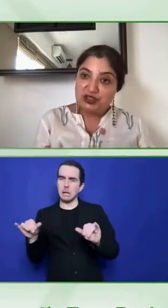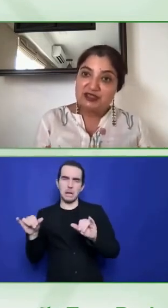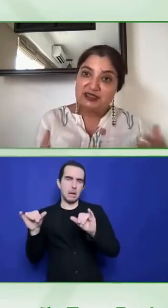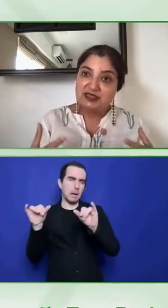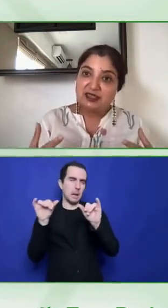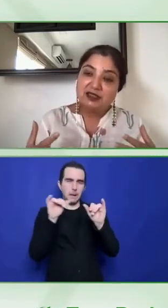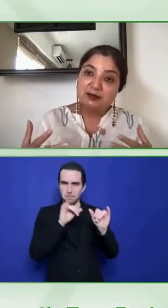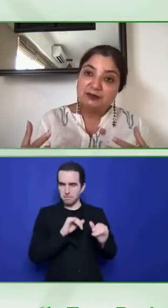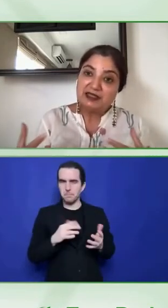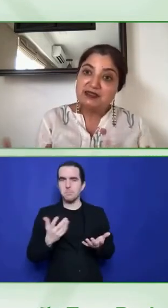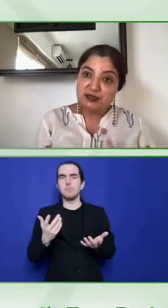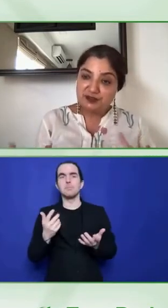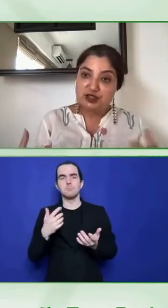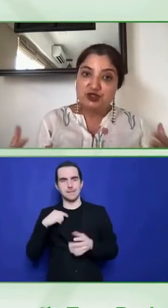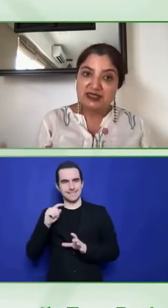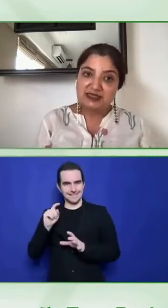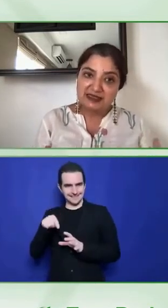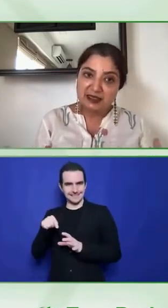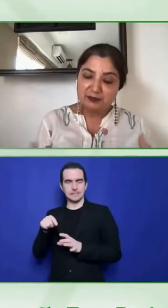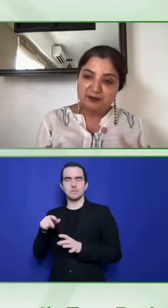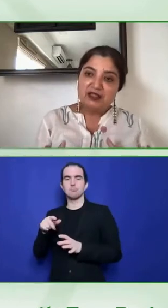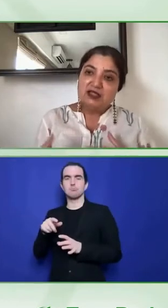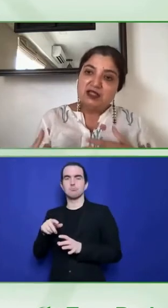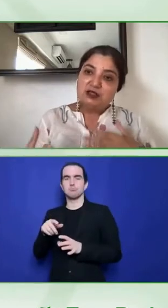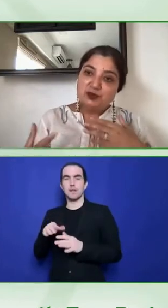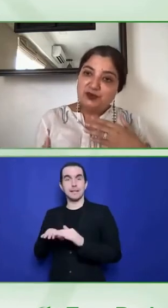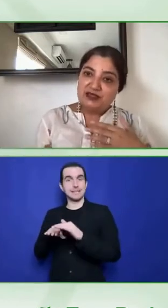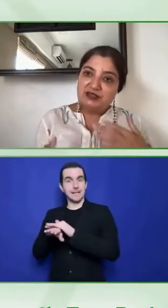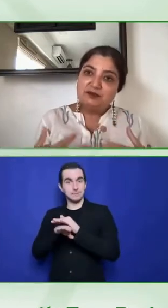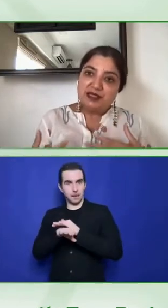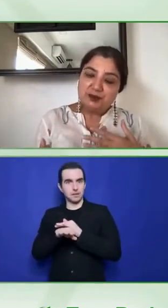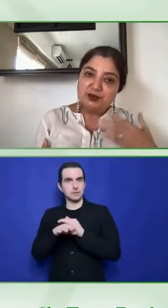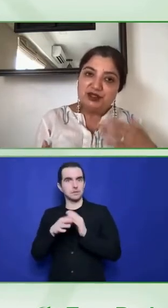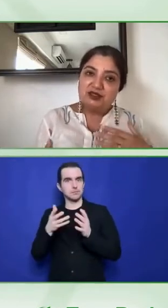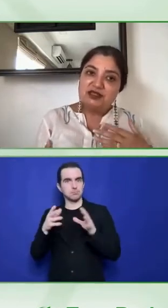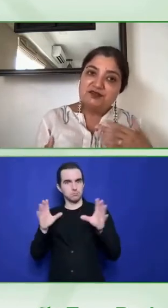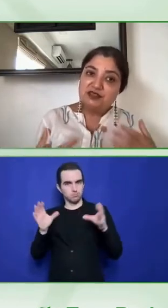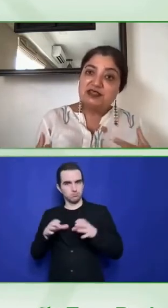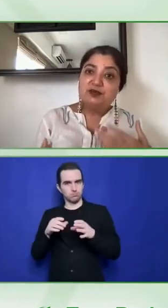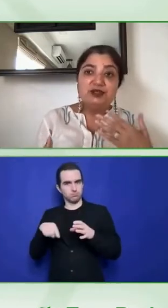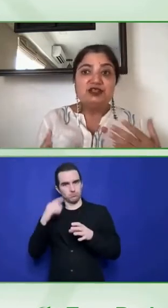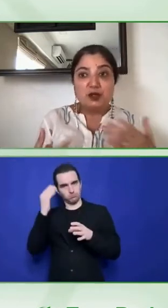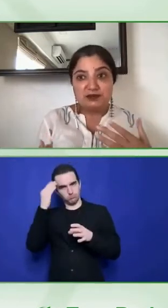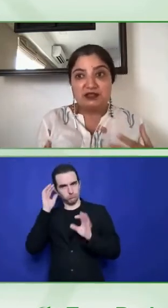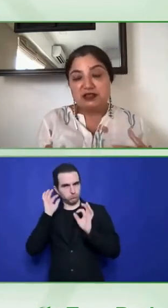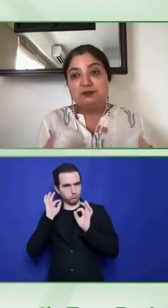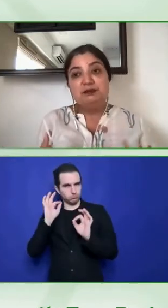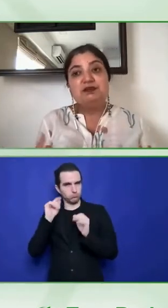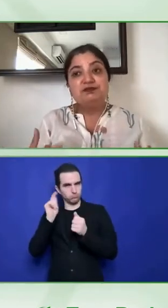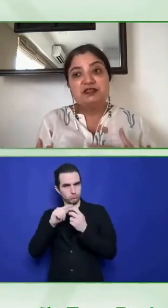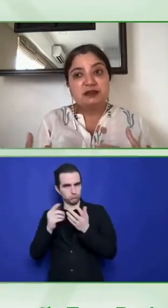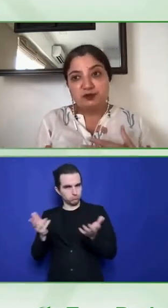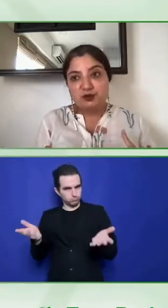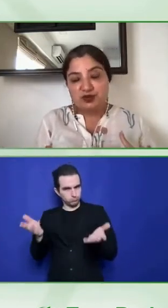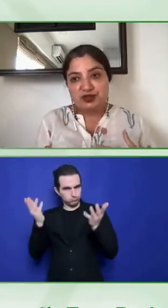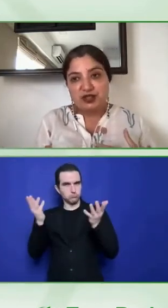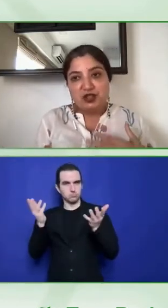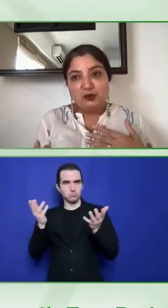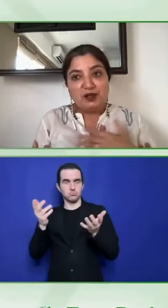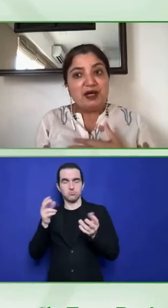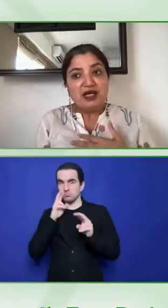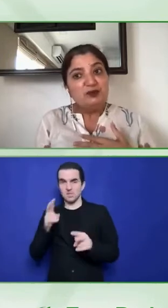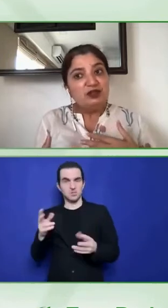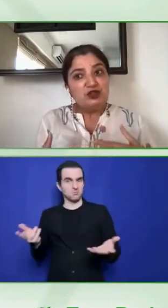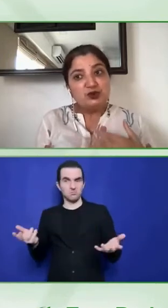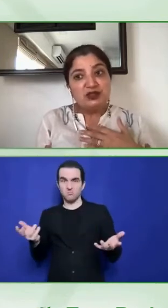do audits and certification at scale. So what we did at Barrier Break is firstly, we adopted a people first approach,